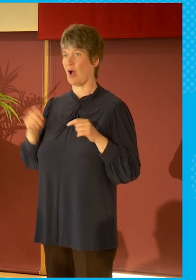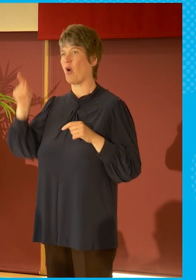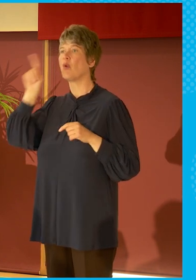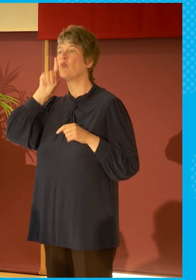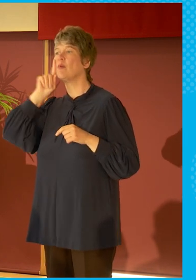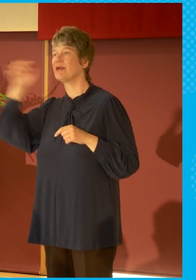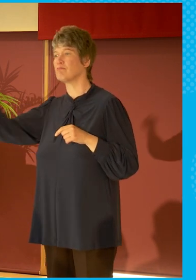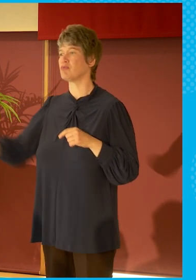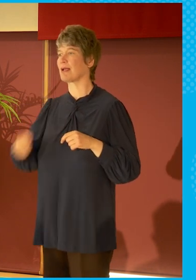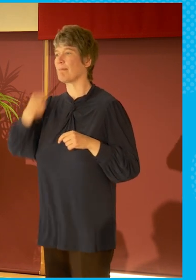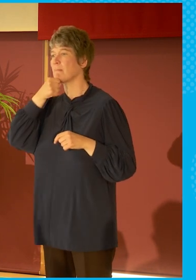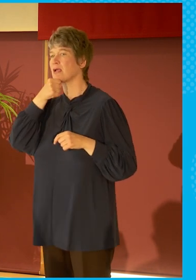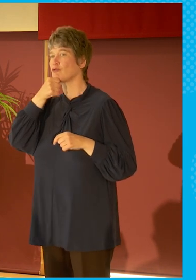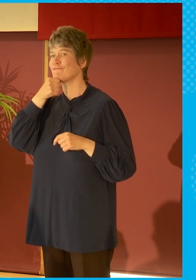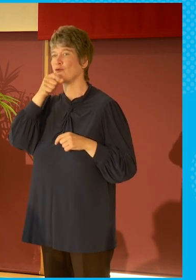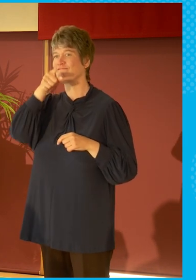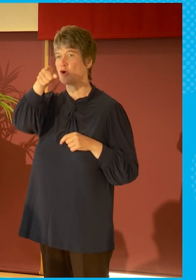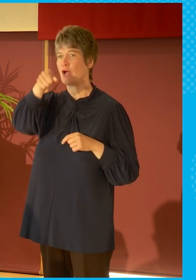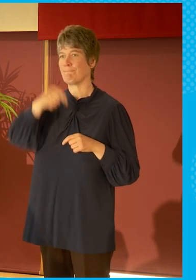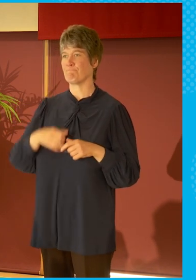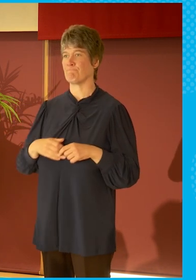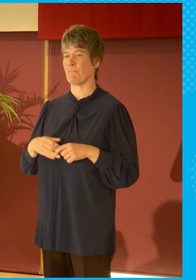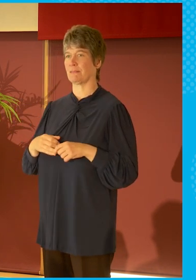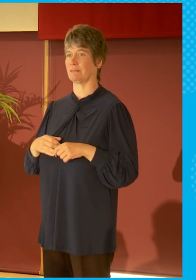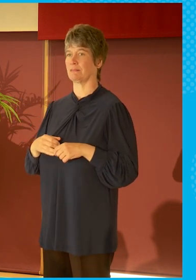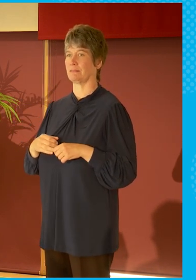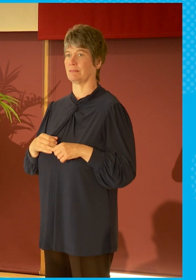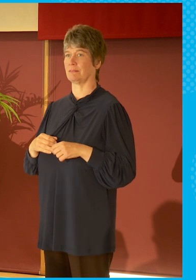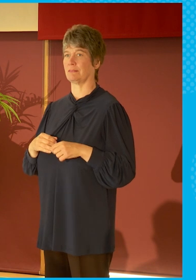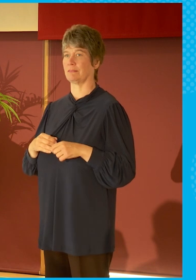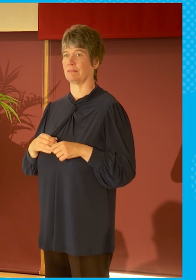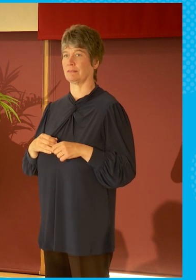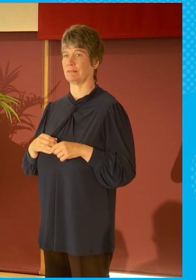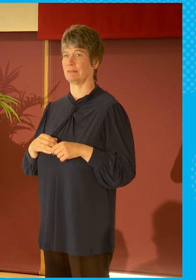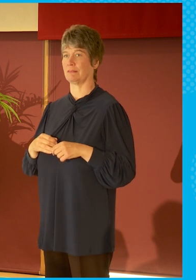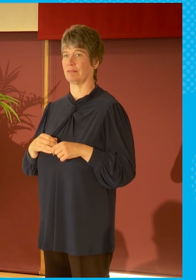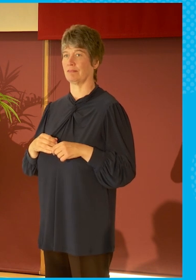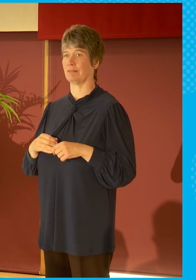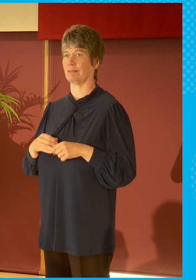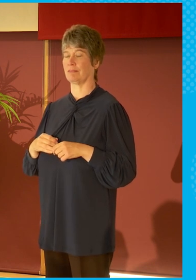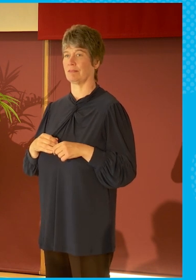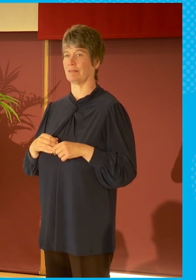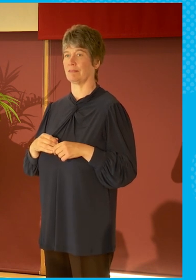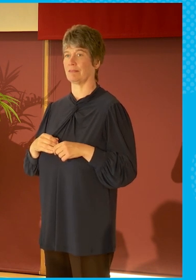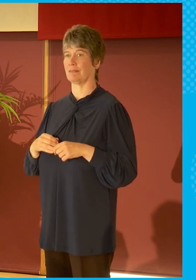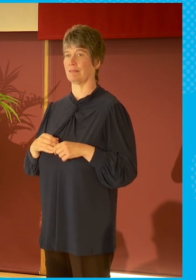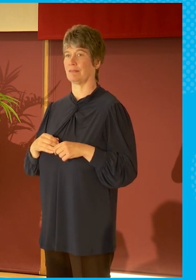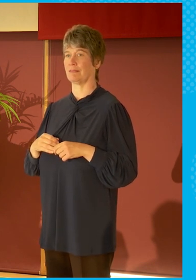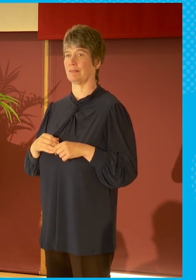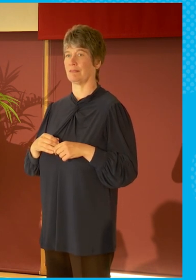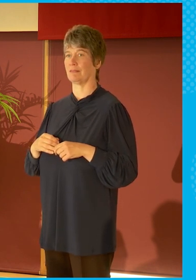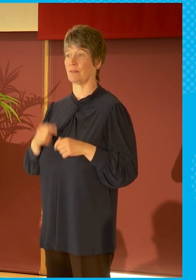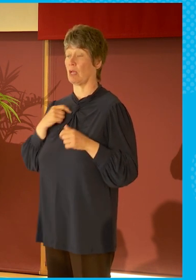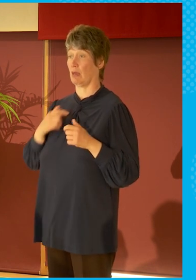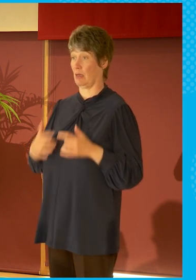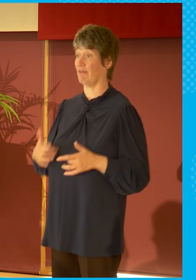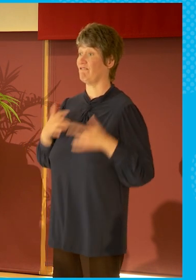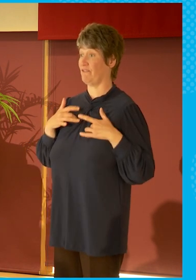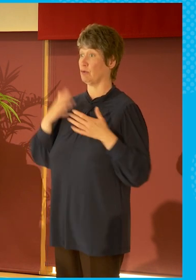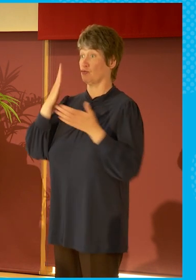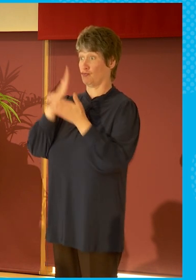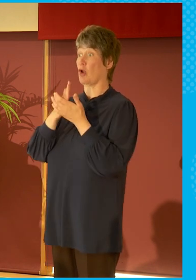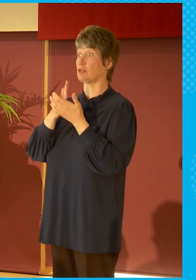Maybe putting you in the spot there. I mean, I think there is a decline of trust